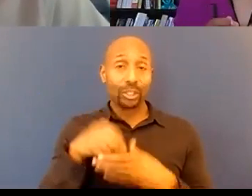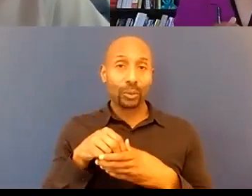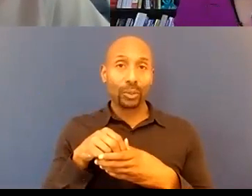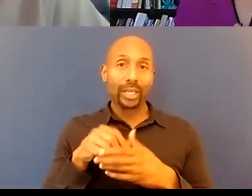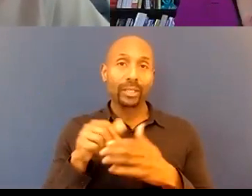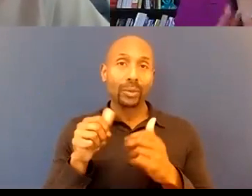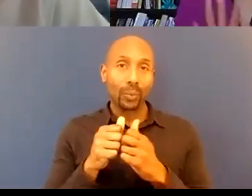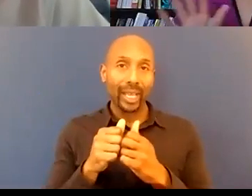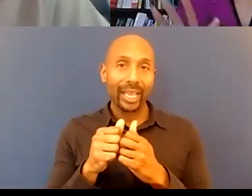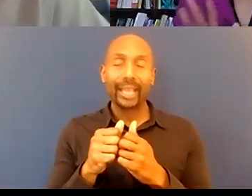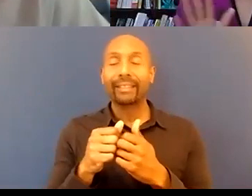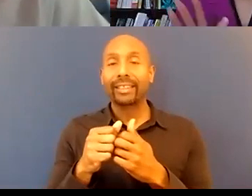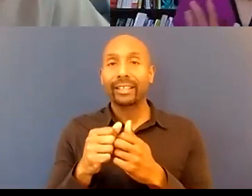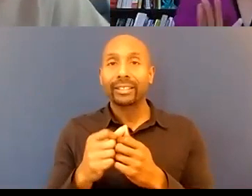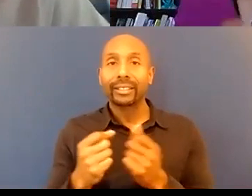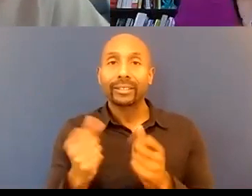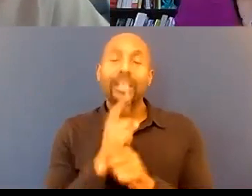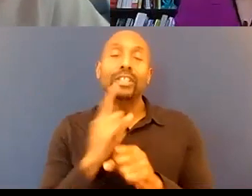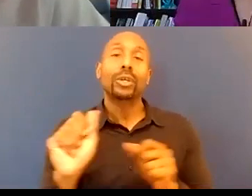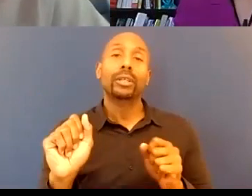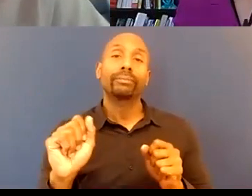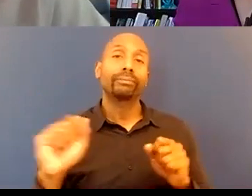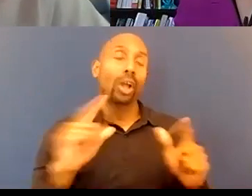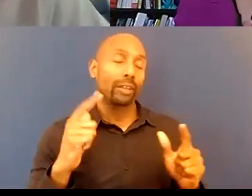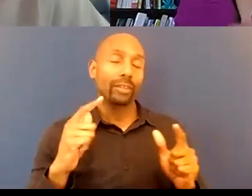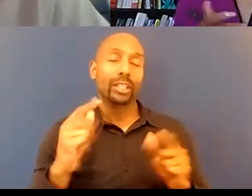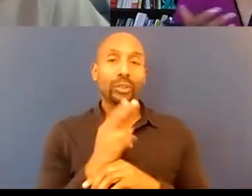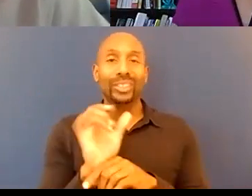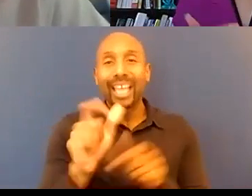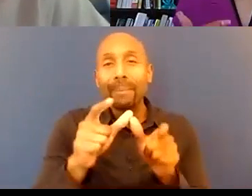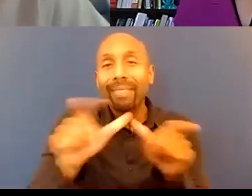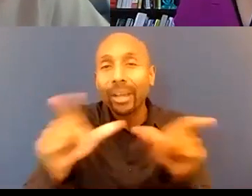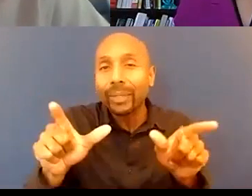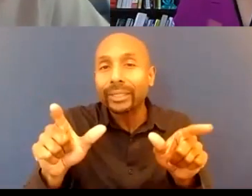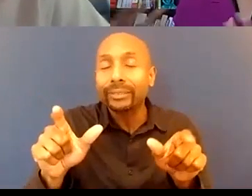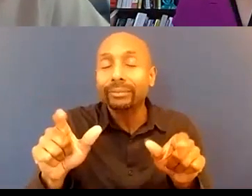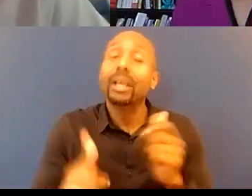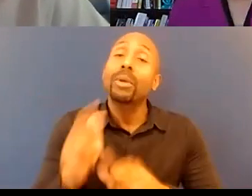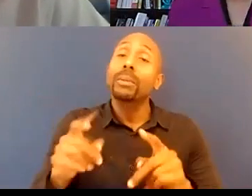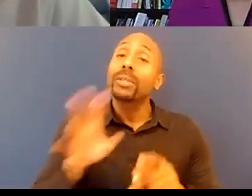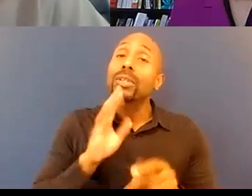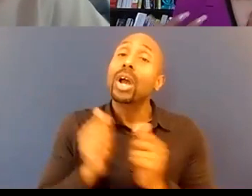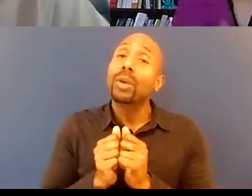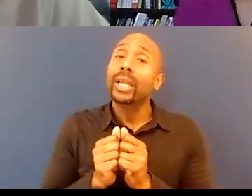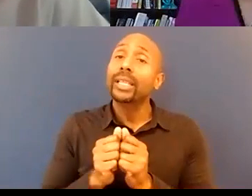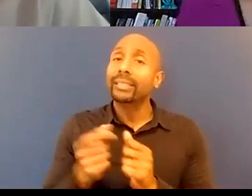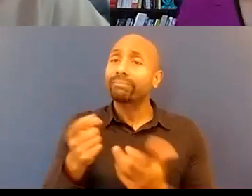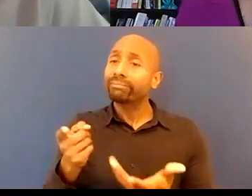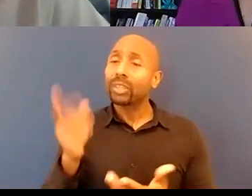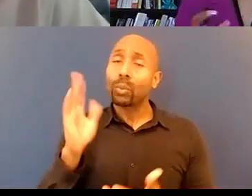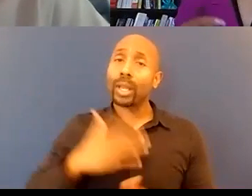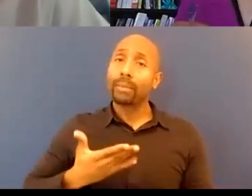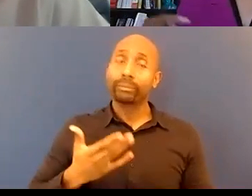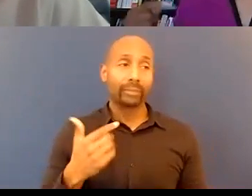a small part of it um i think most depending on who you talk to would say they have biases they have biases against police officers and vice versa